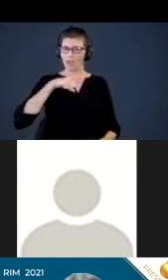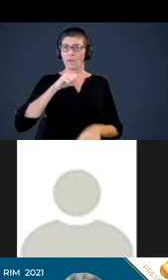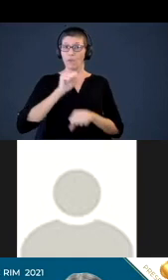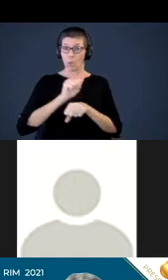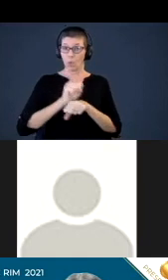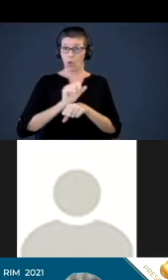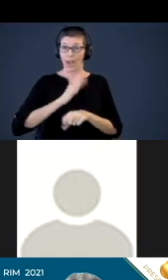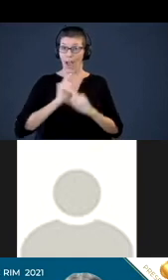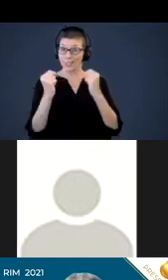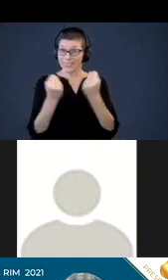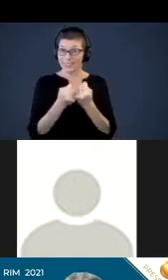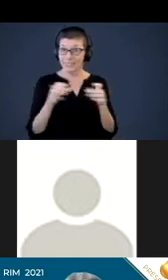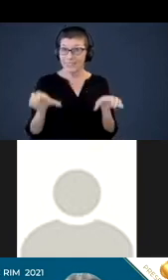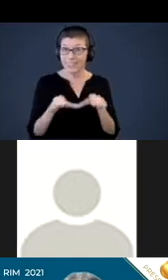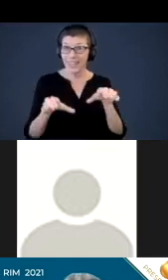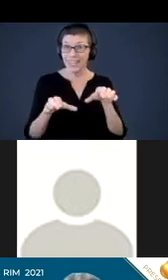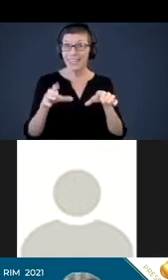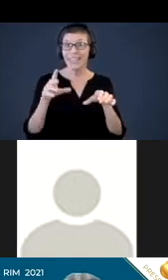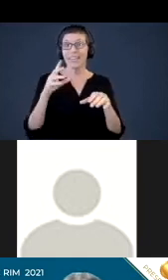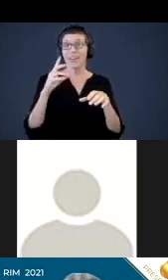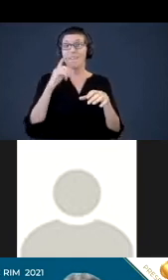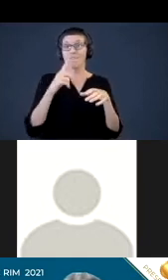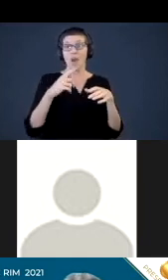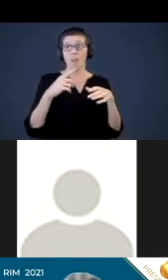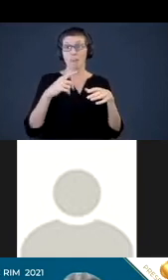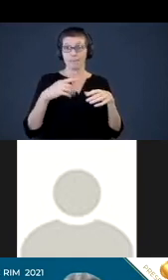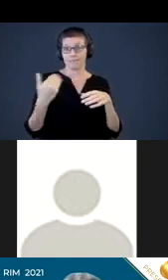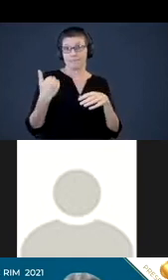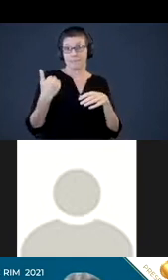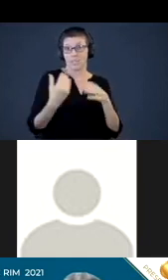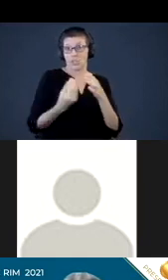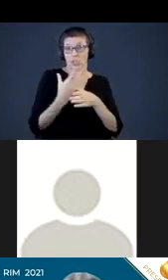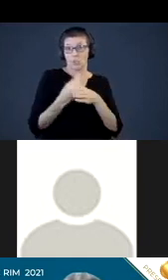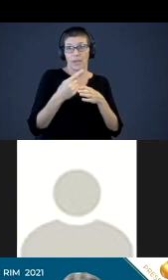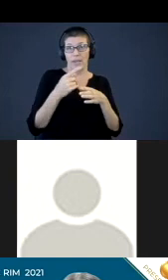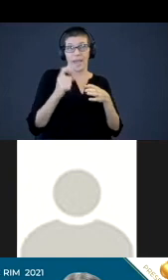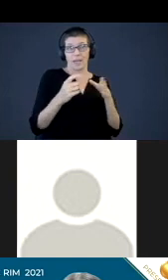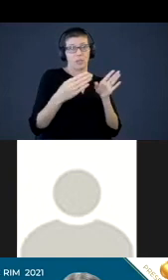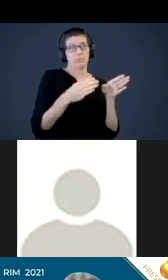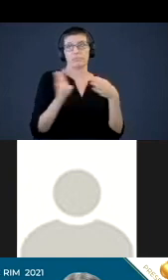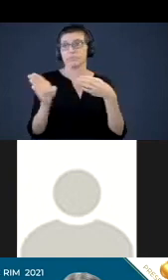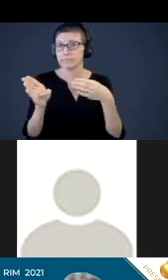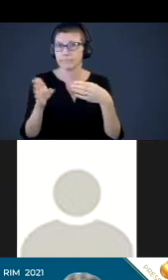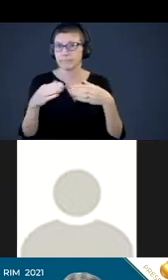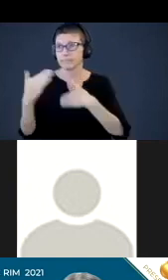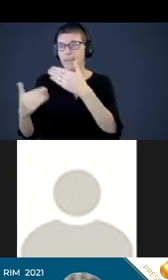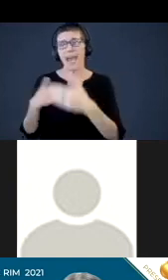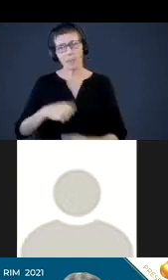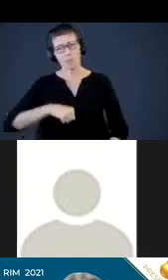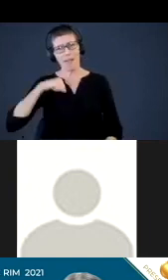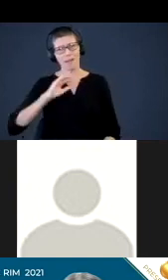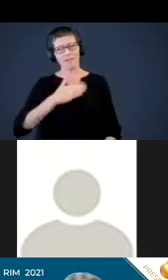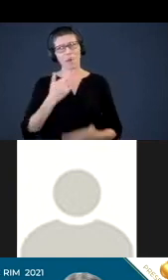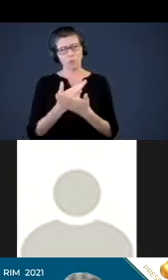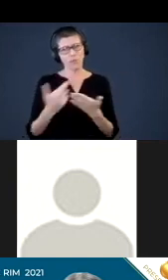was able to do in pivoting early in the spring. And I'm very proud of the resources that we developed, in